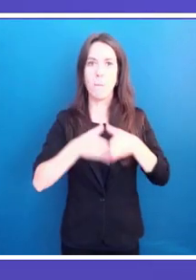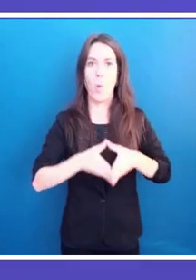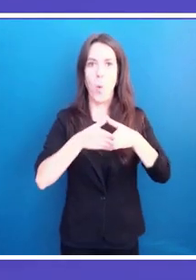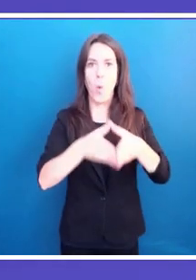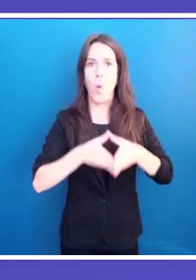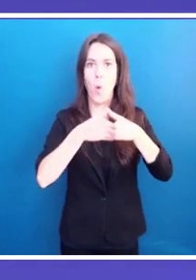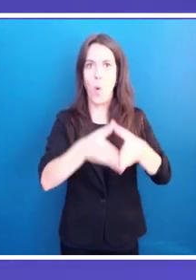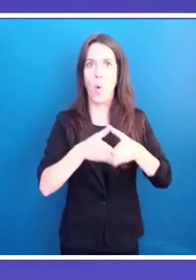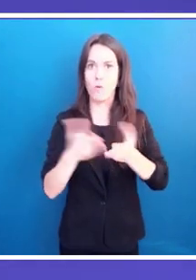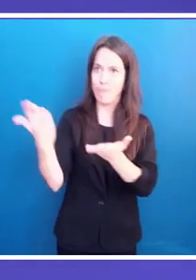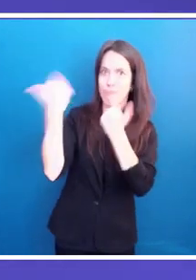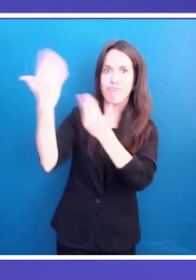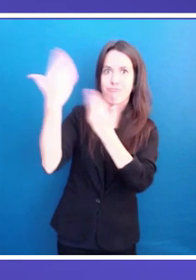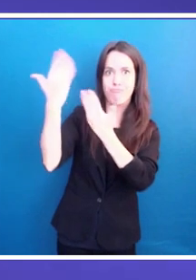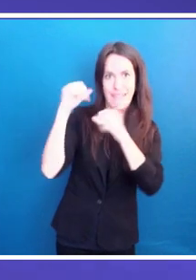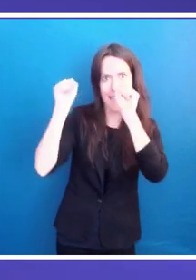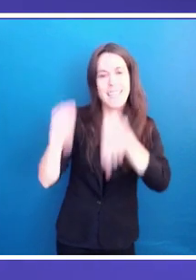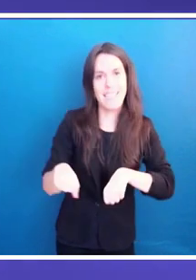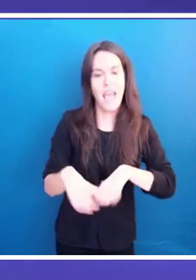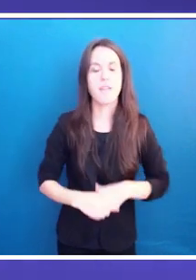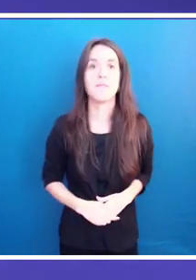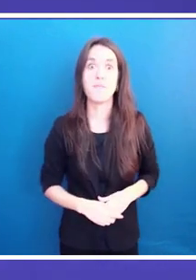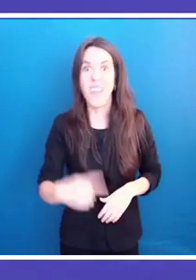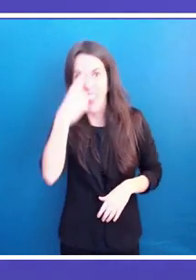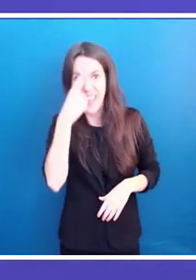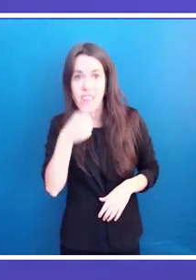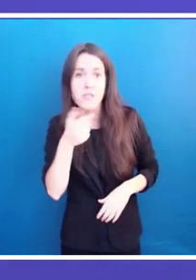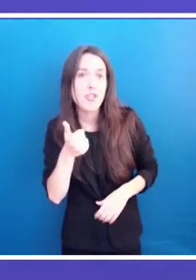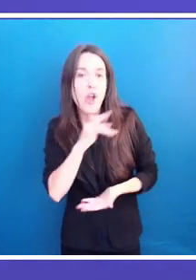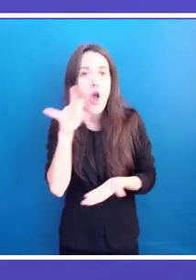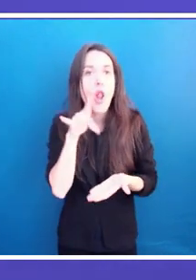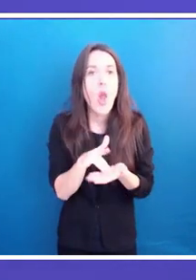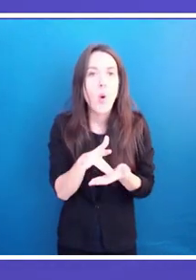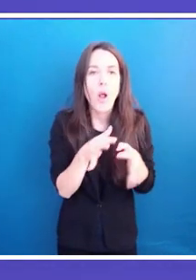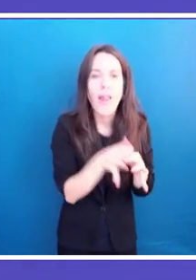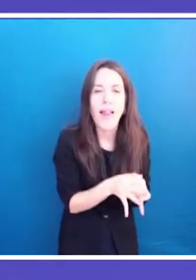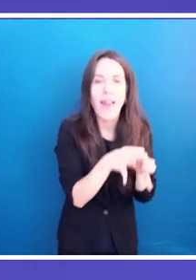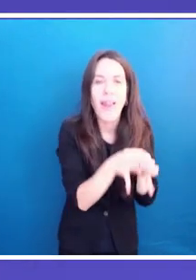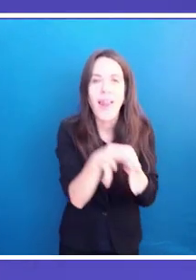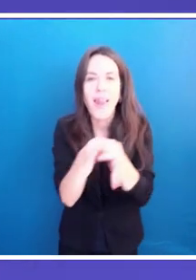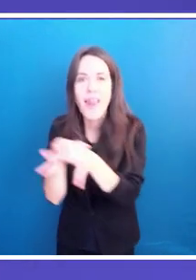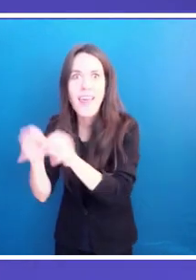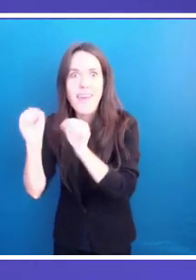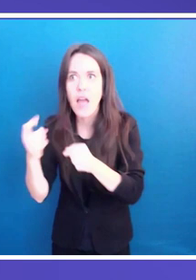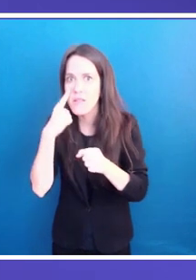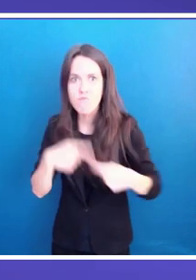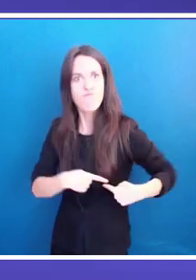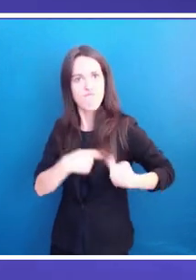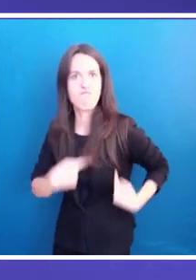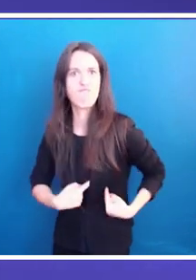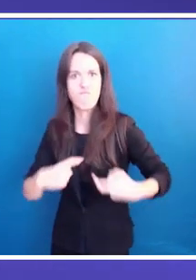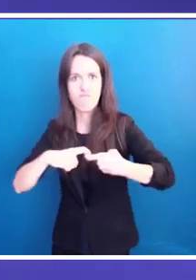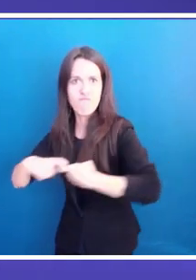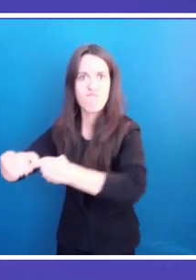sphere can be a place to find solutions and to enhance multilateral cooperation. I think we can